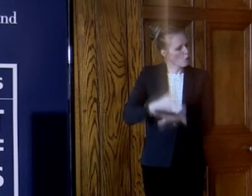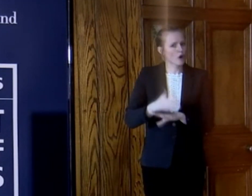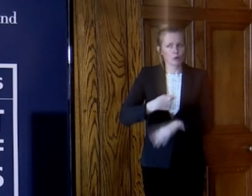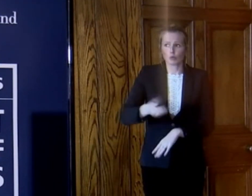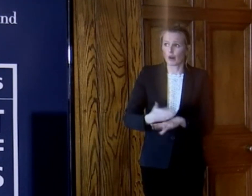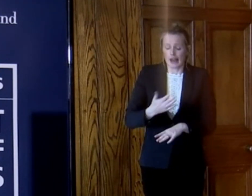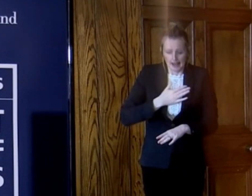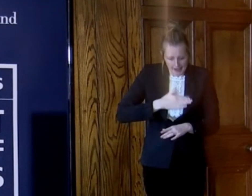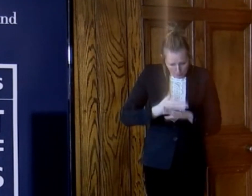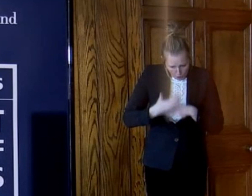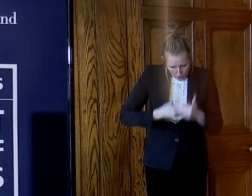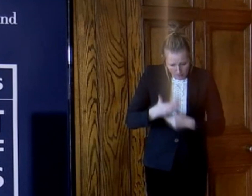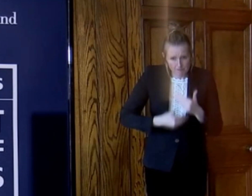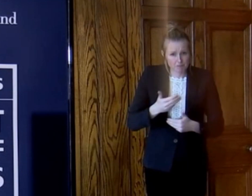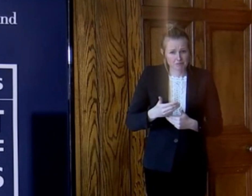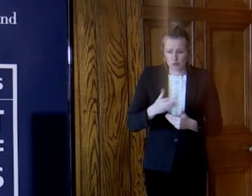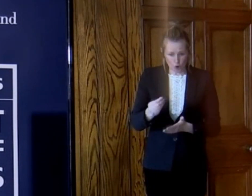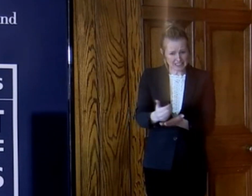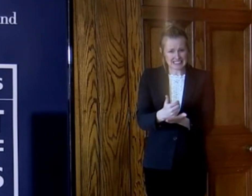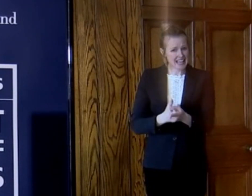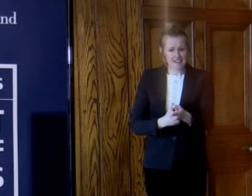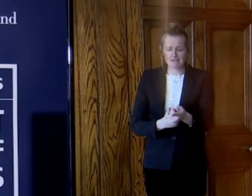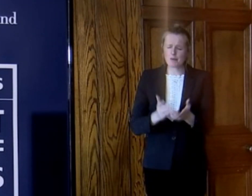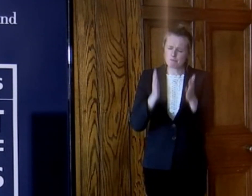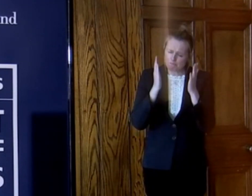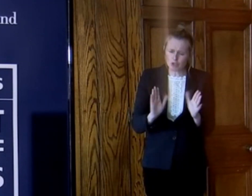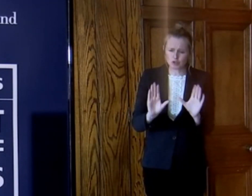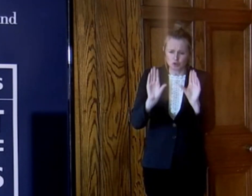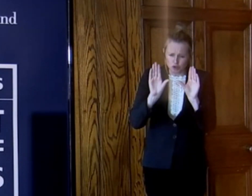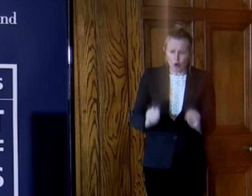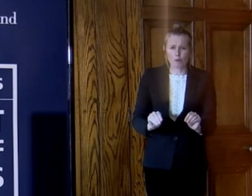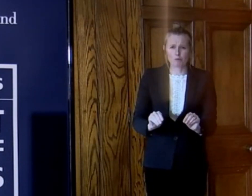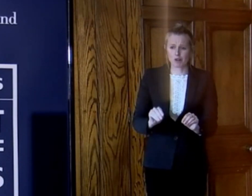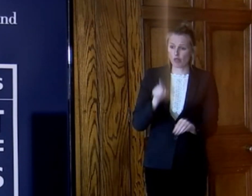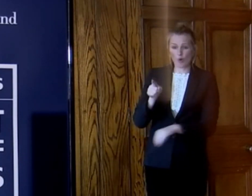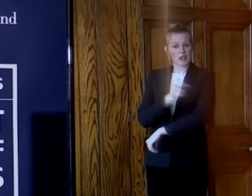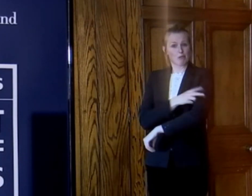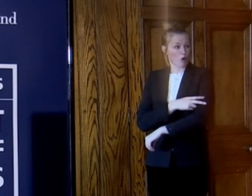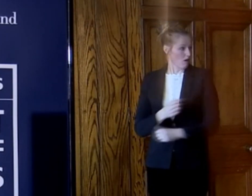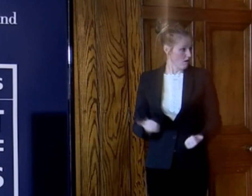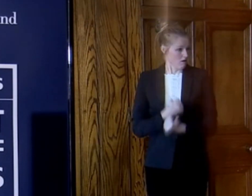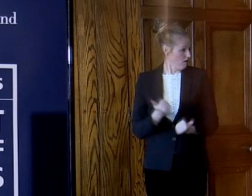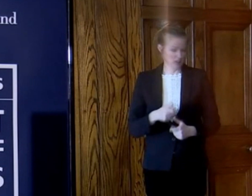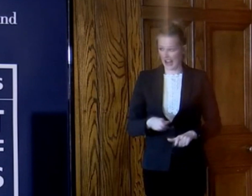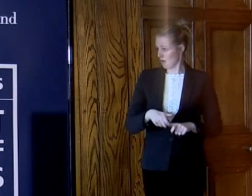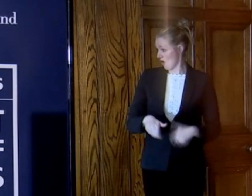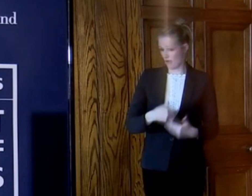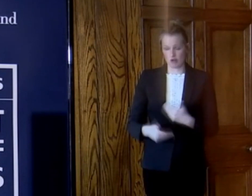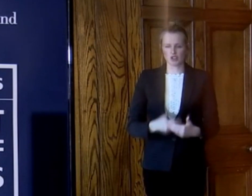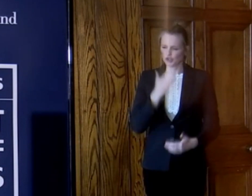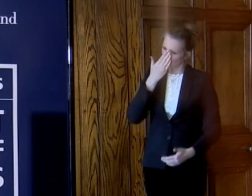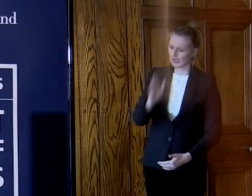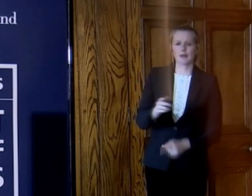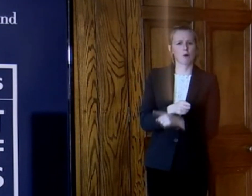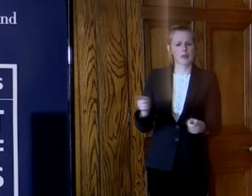do so. That has to stop, it must stop immediately and shame on any employer that is exploiting their workforce at this